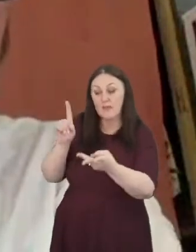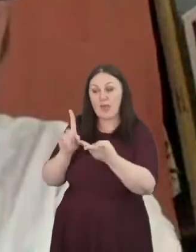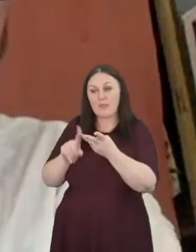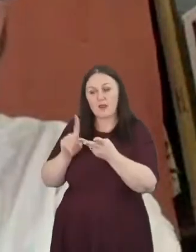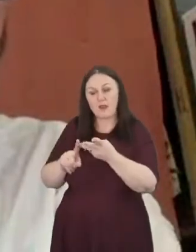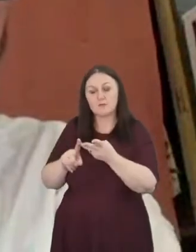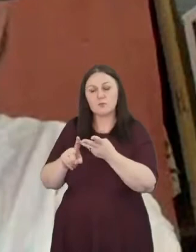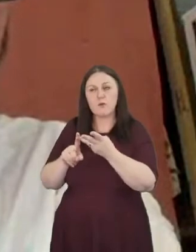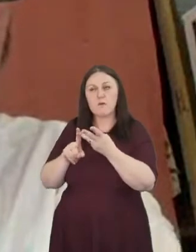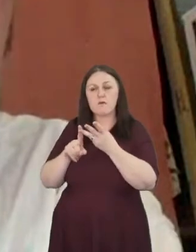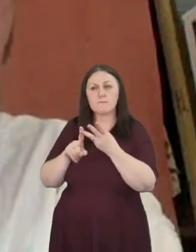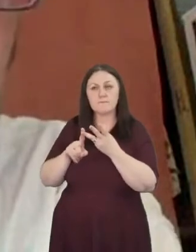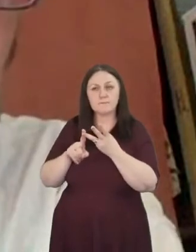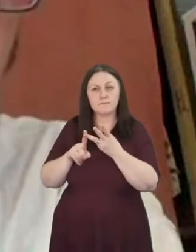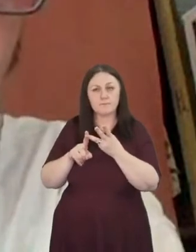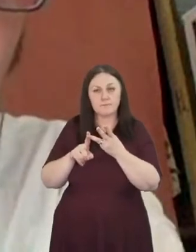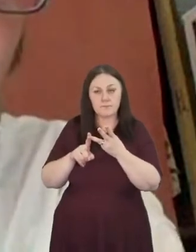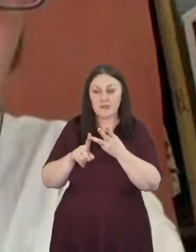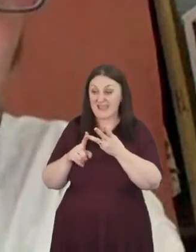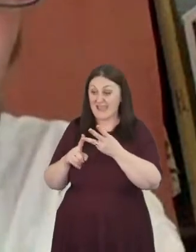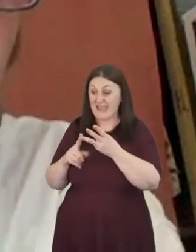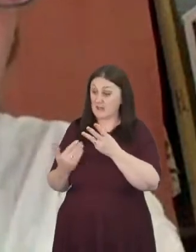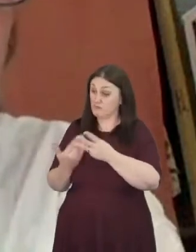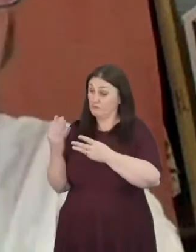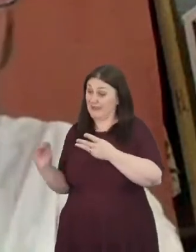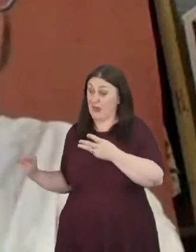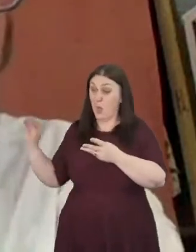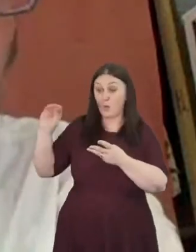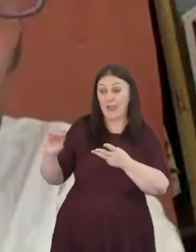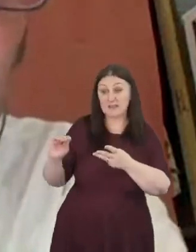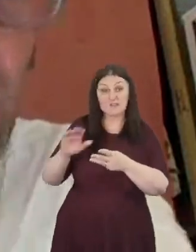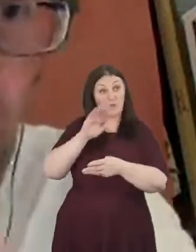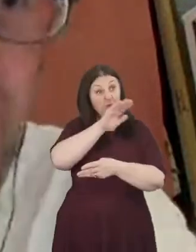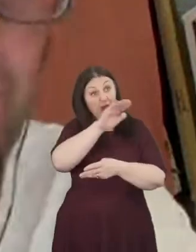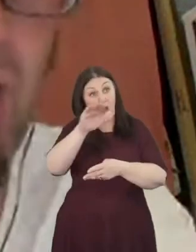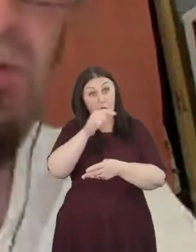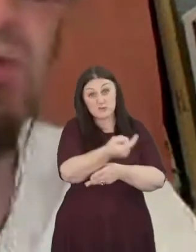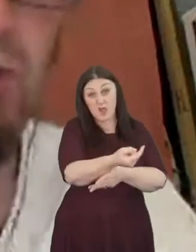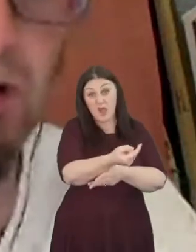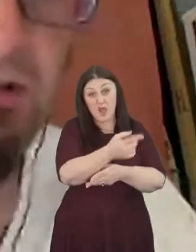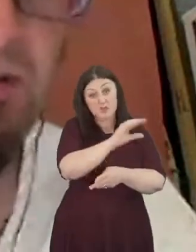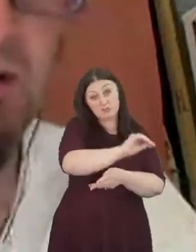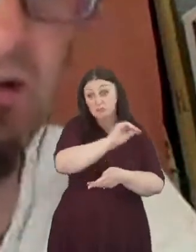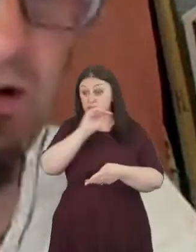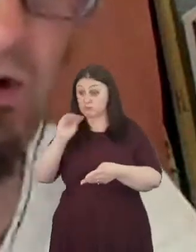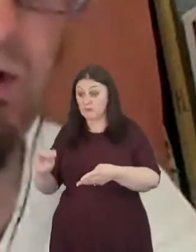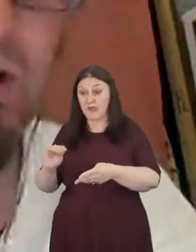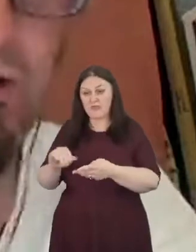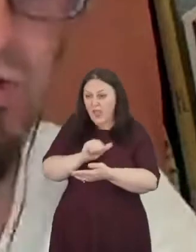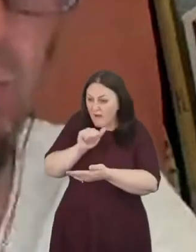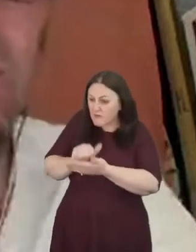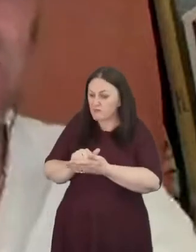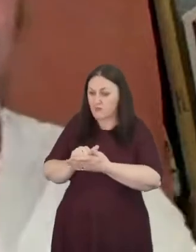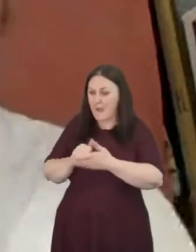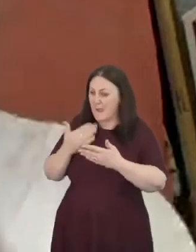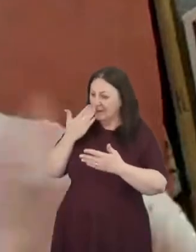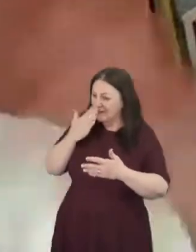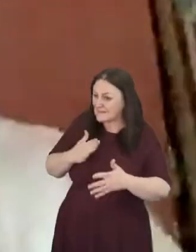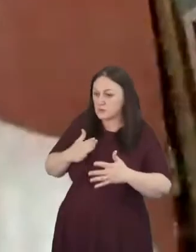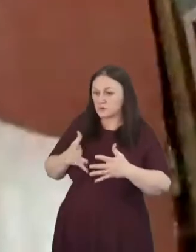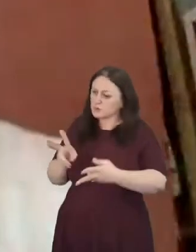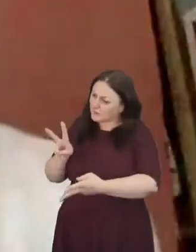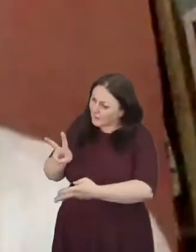um uh relocators folks from outside that come with the right posture to listen learn and join